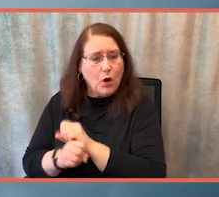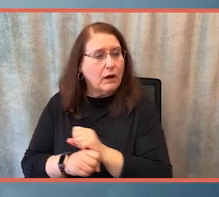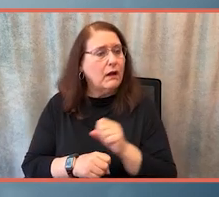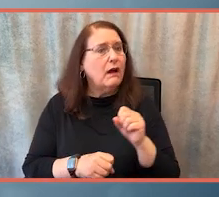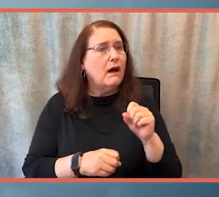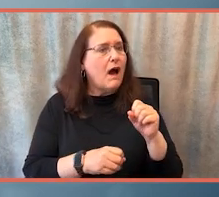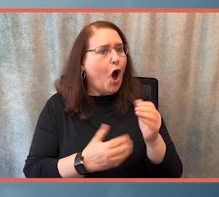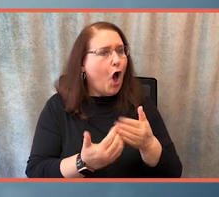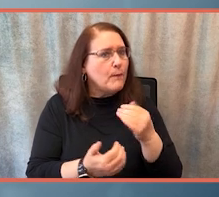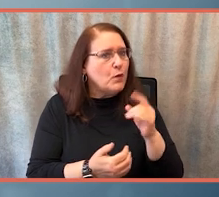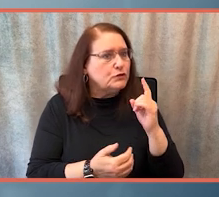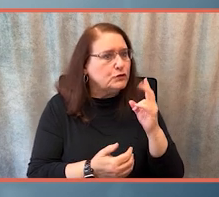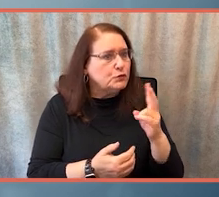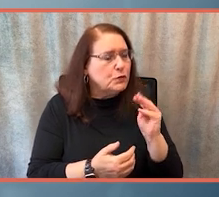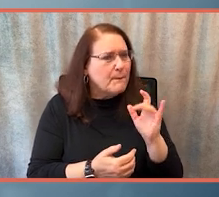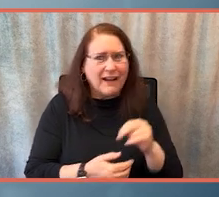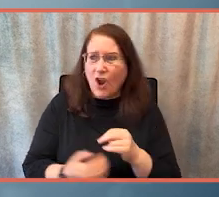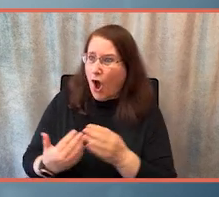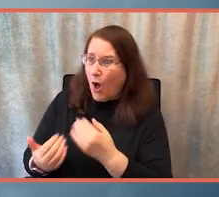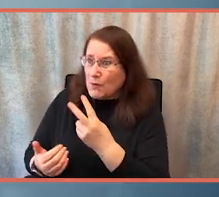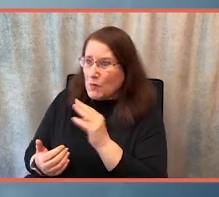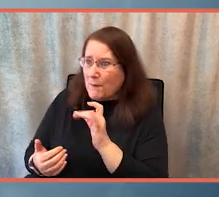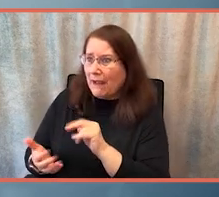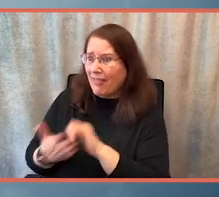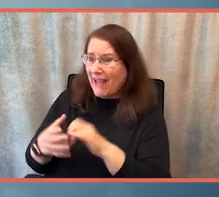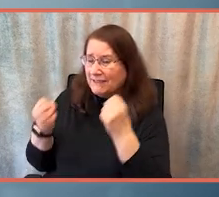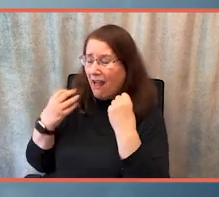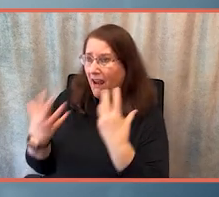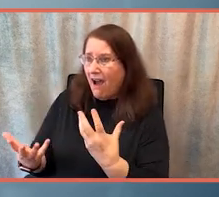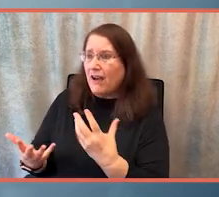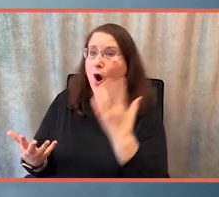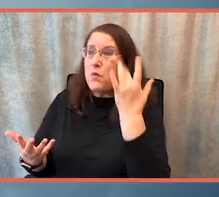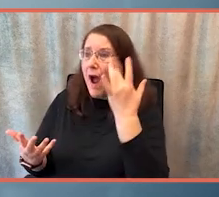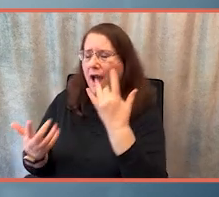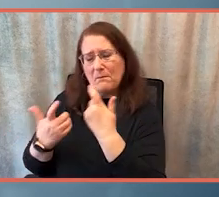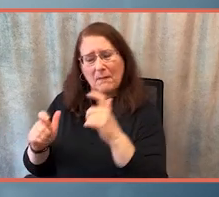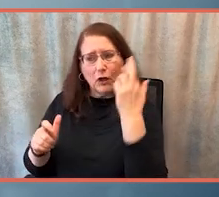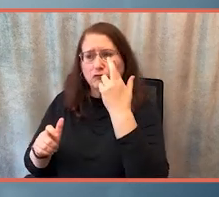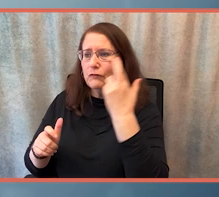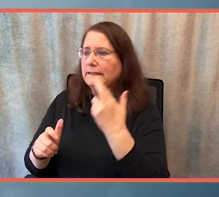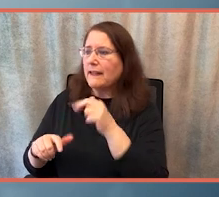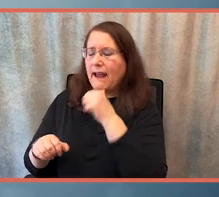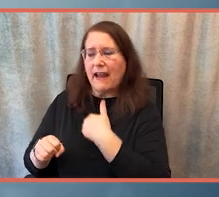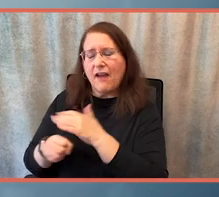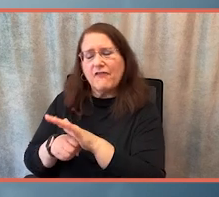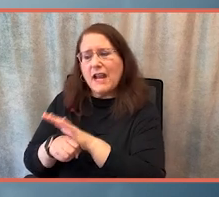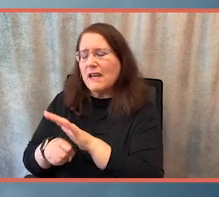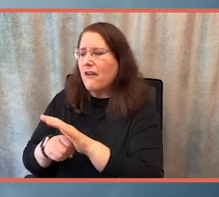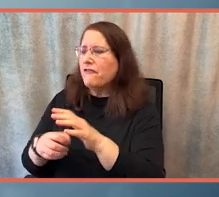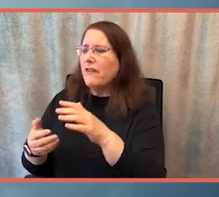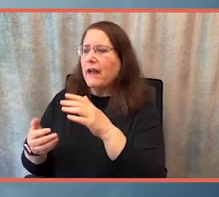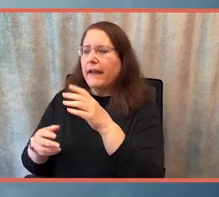And the primary reason is because a lack of dependable, affordable care. And the Build Back Better